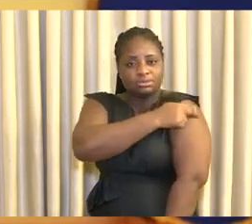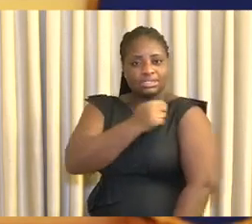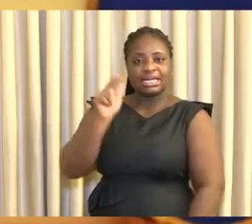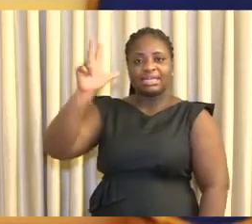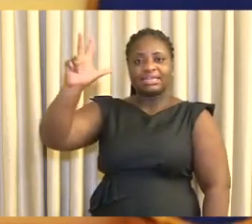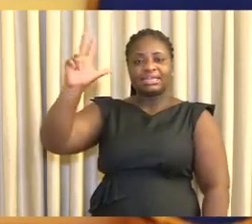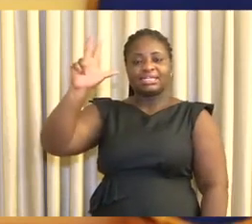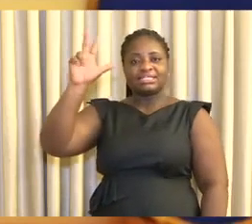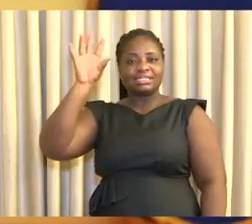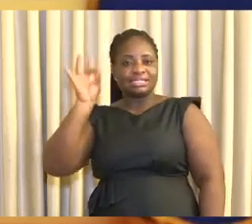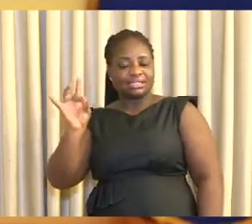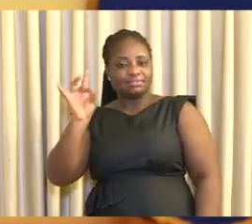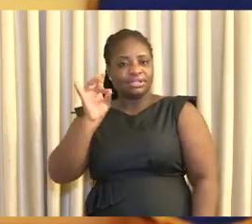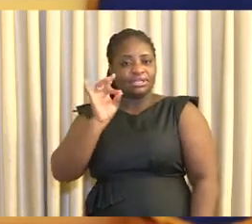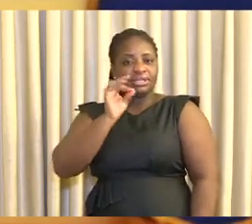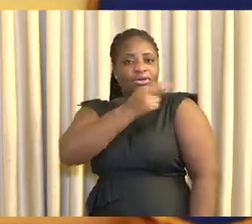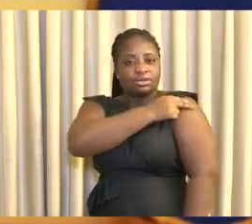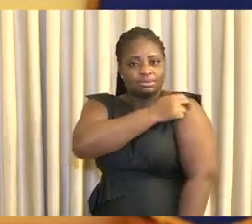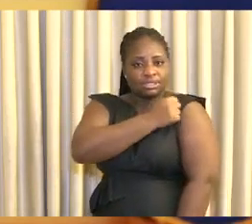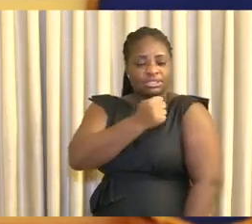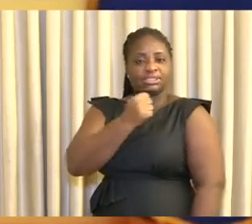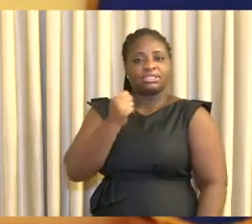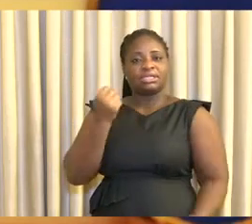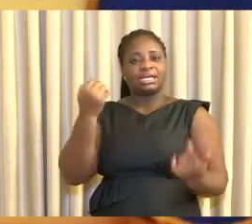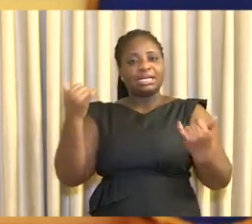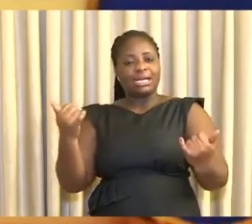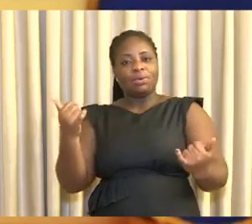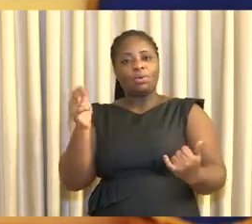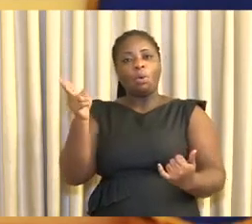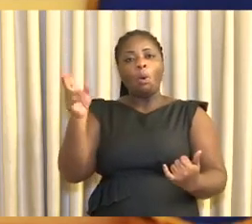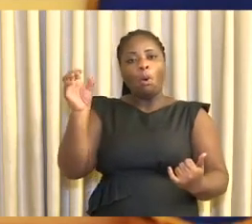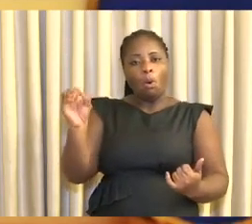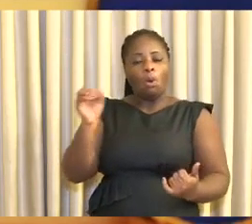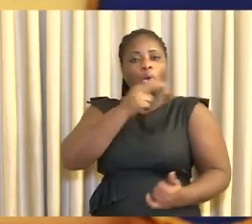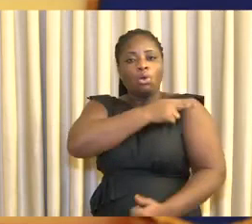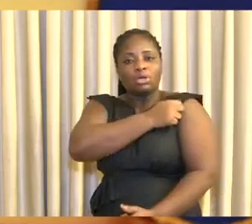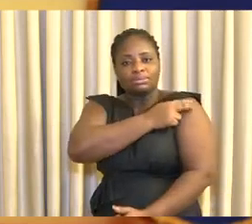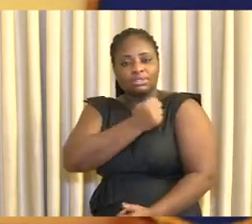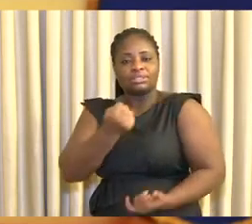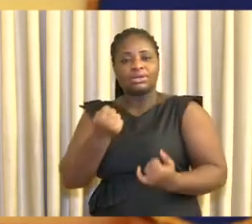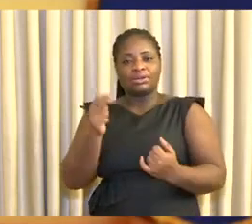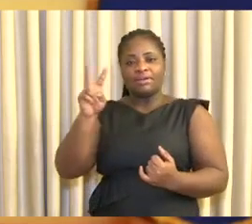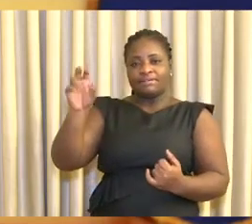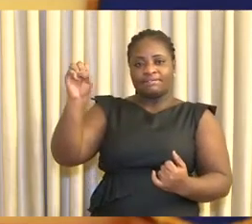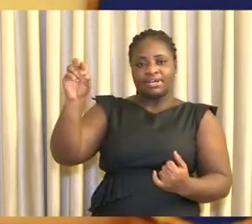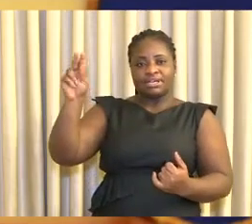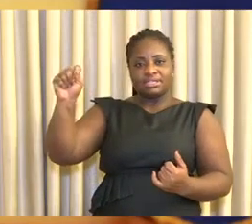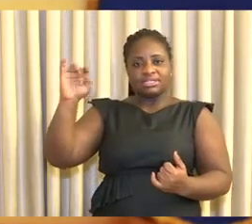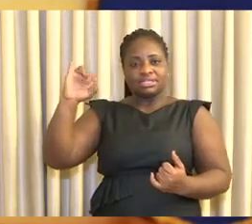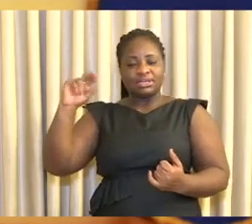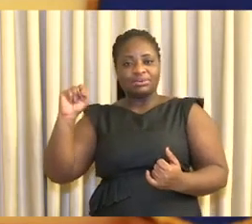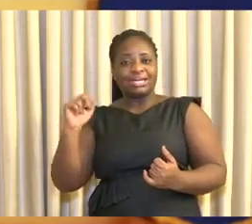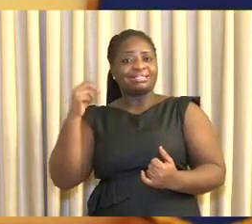Hospital, the University of Health and Allied Sciences in Ho, the Veterinary Services Department in Second D